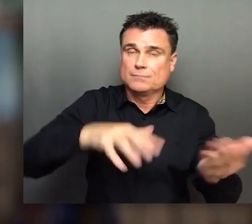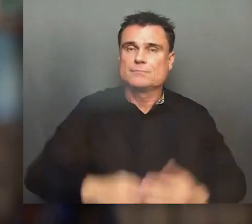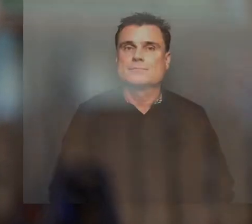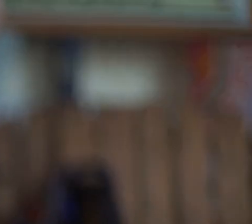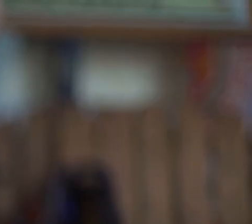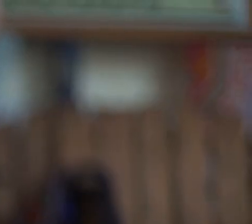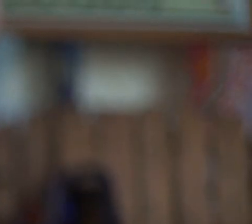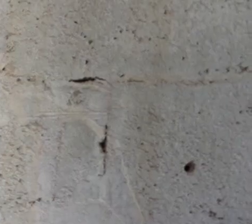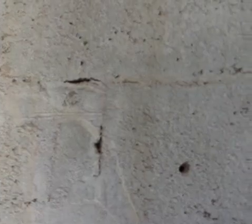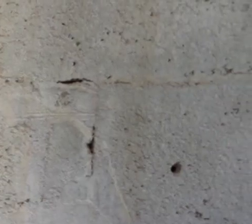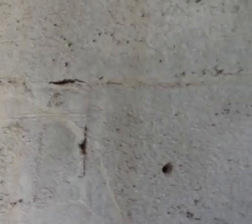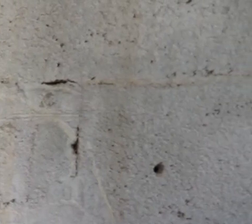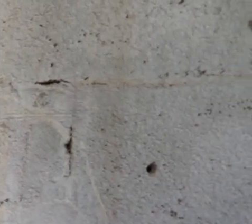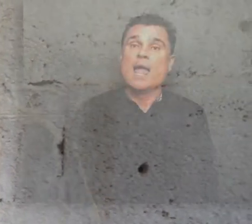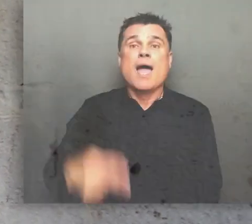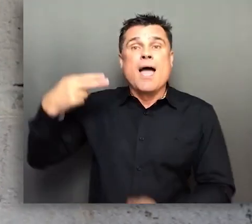with disabilities.